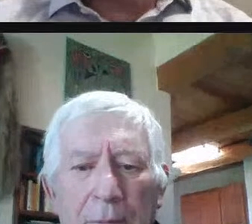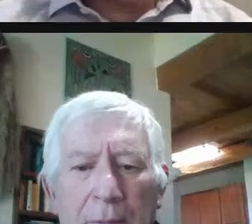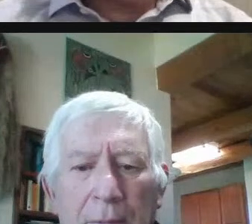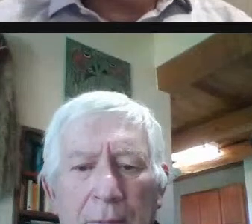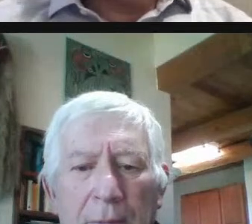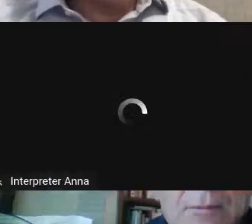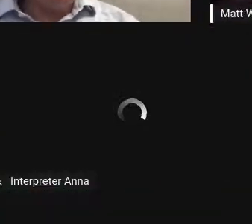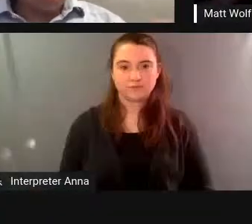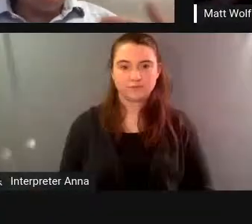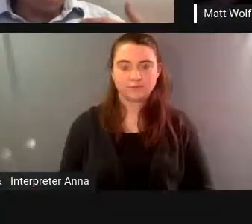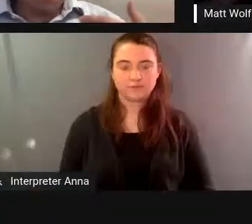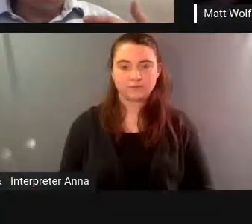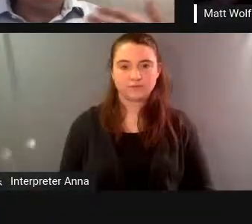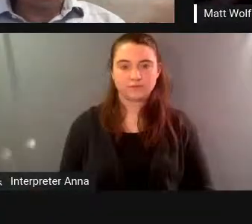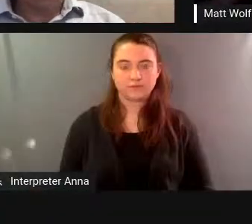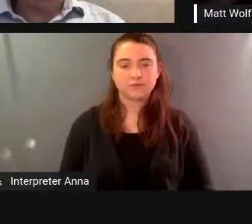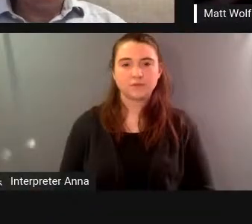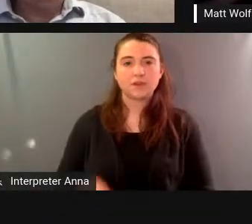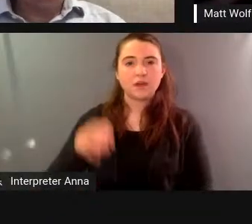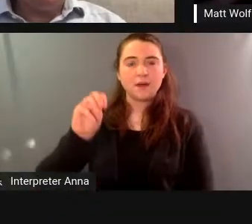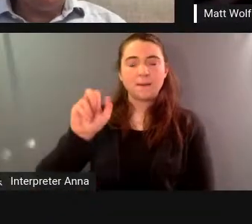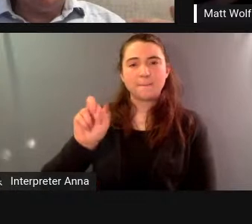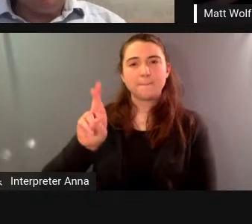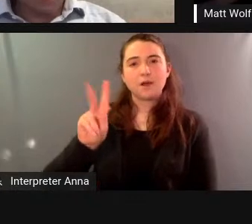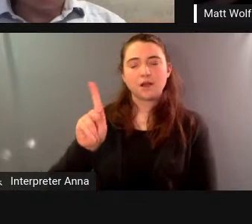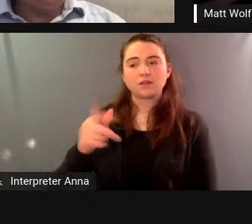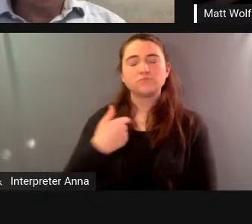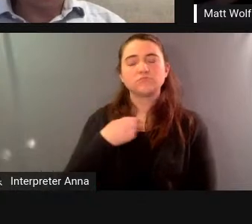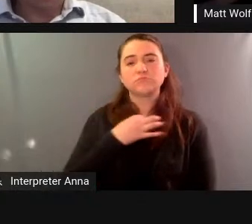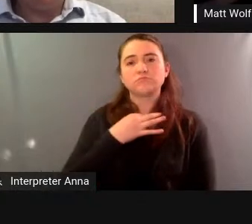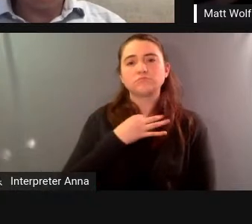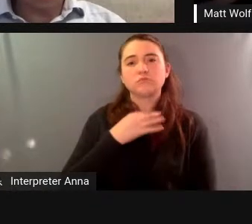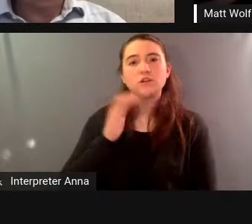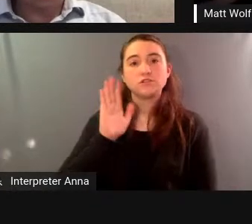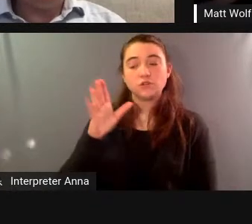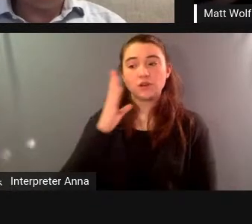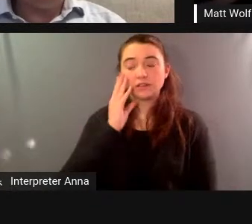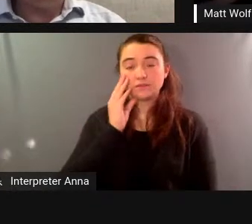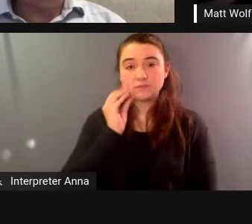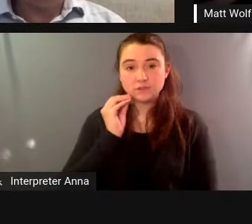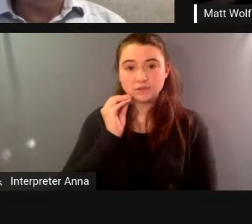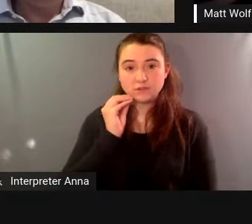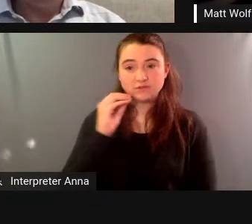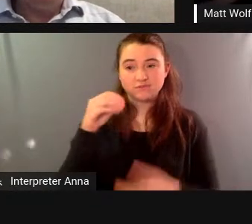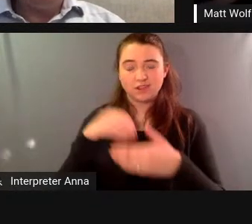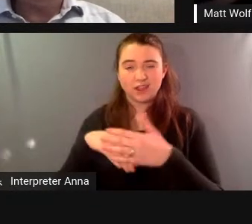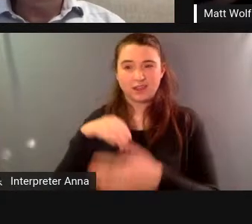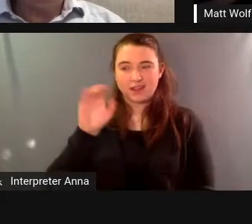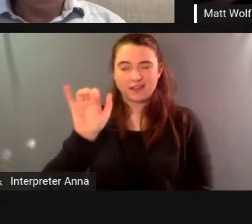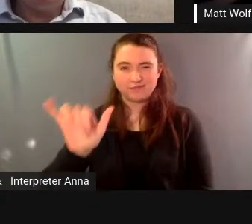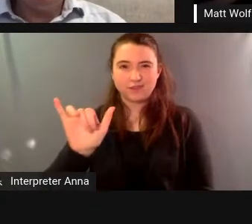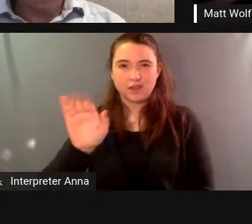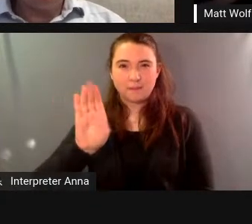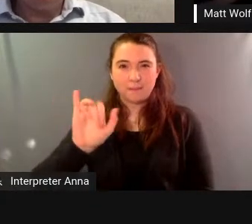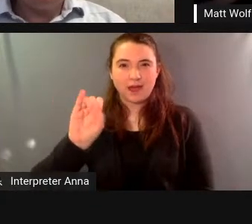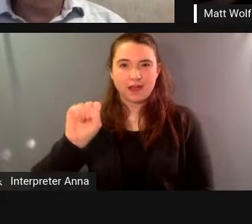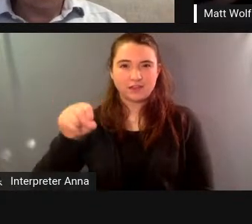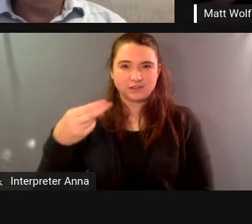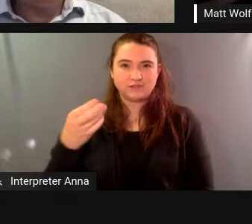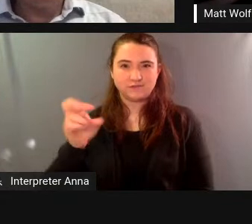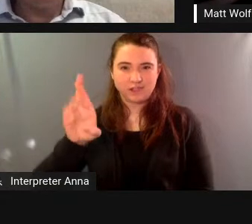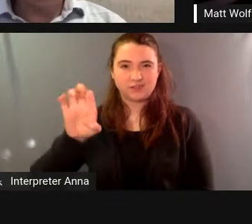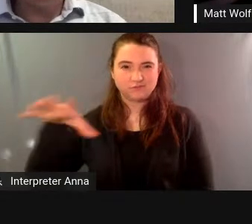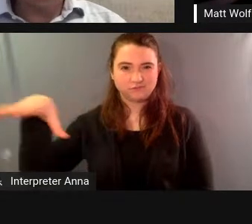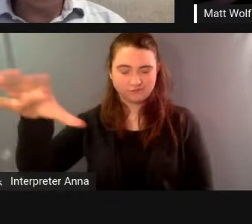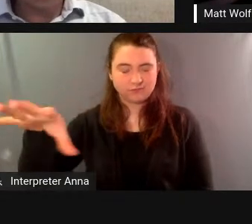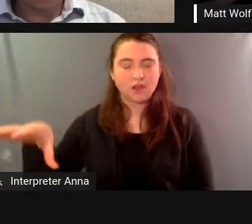mark i wonder what what what did your experience uh in the biosphere how did that prepare you for i assume you're quarantining like